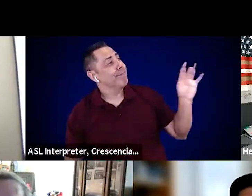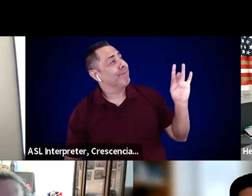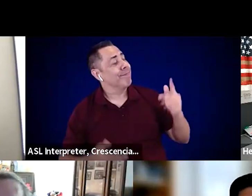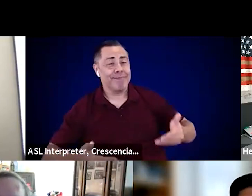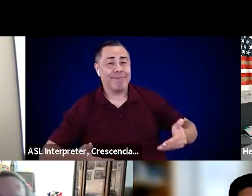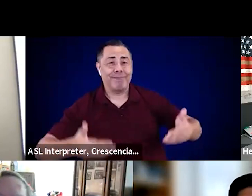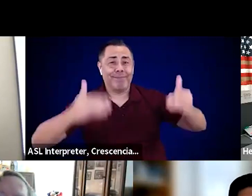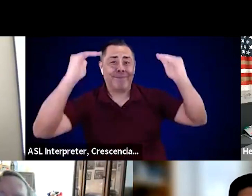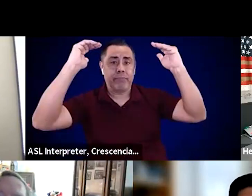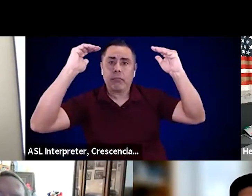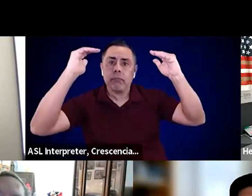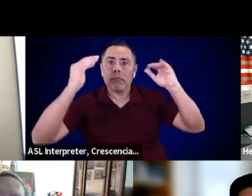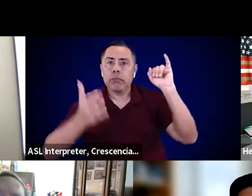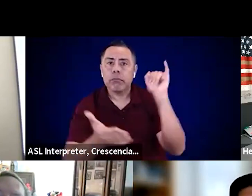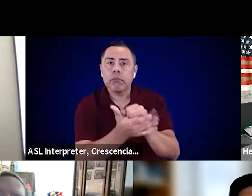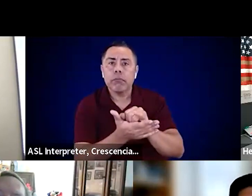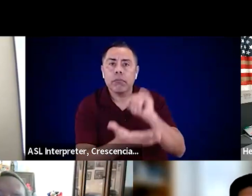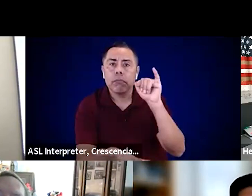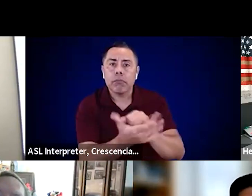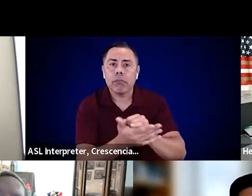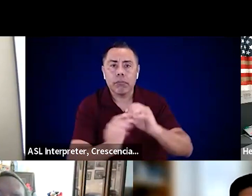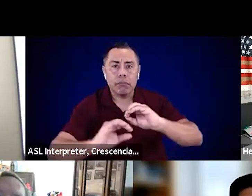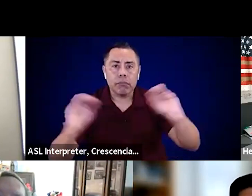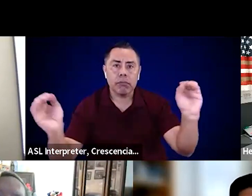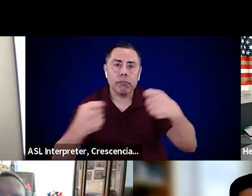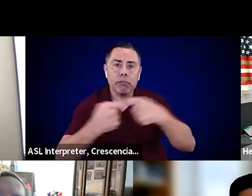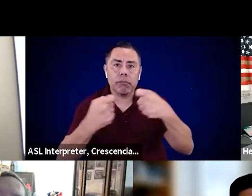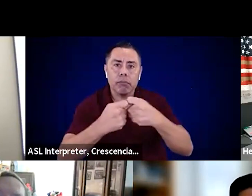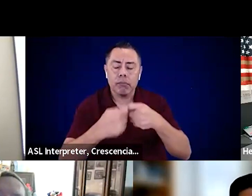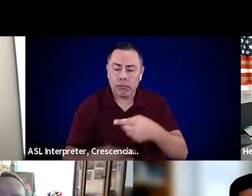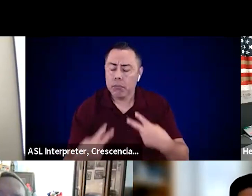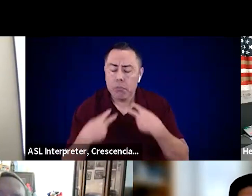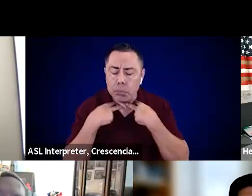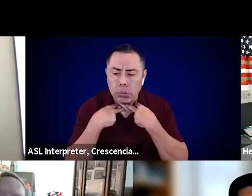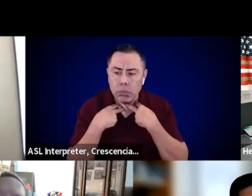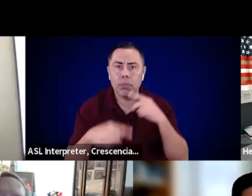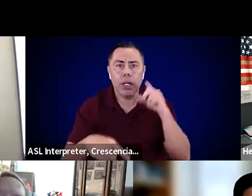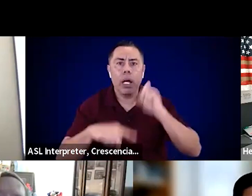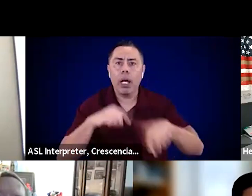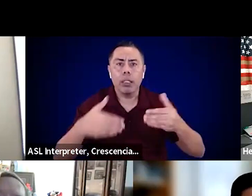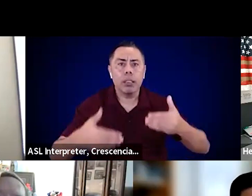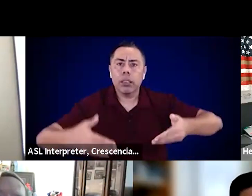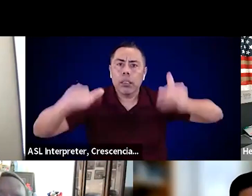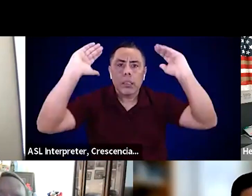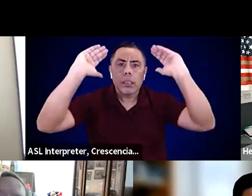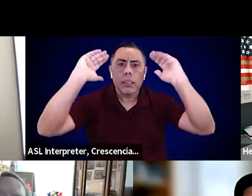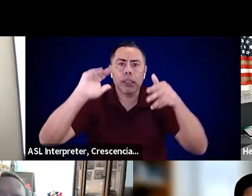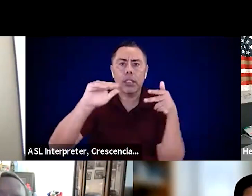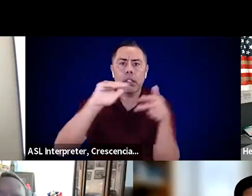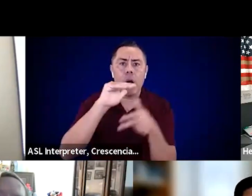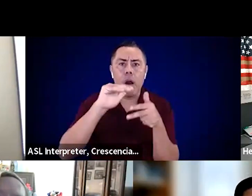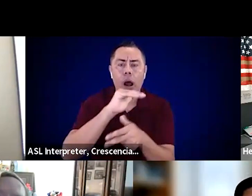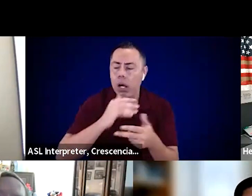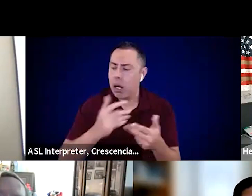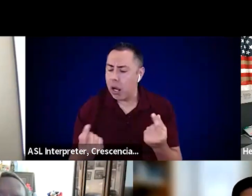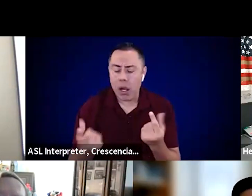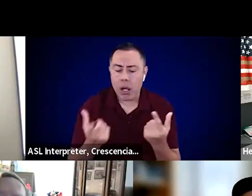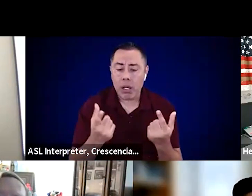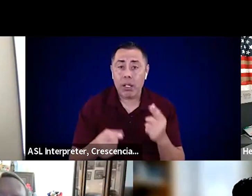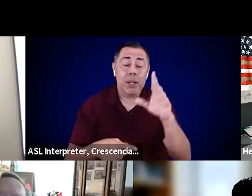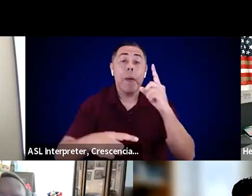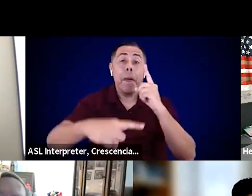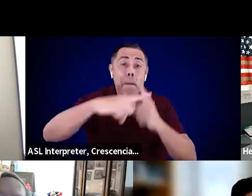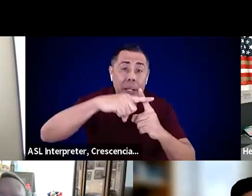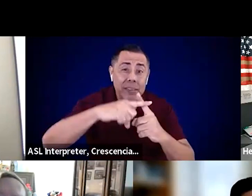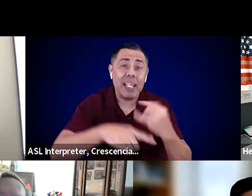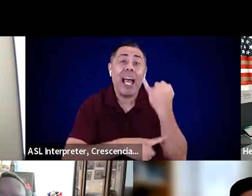manually lift the garage door. And even if they had, you know, and winter snow had, was falling so